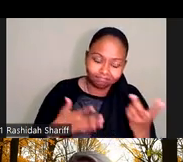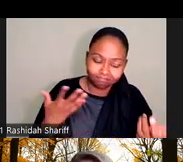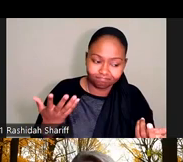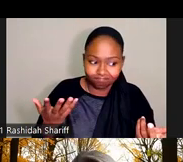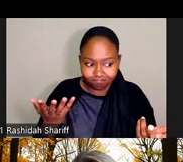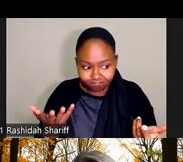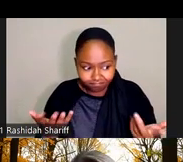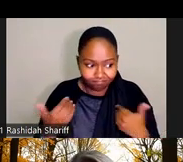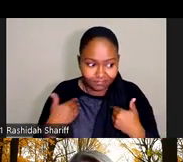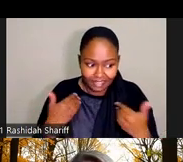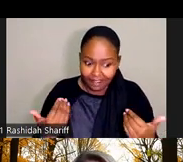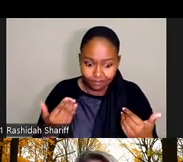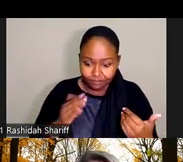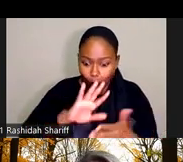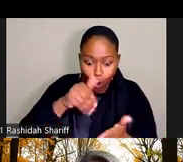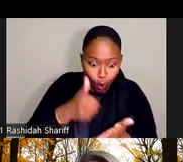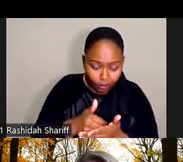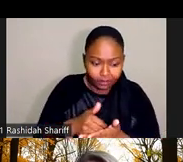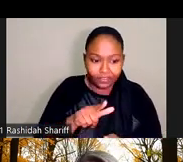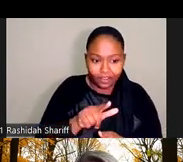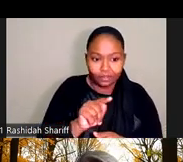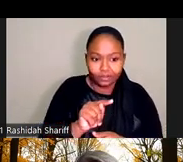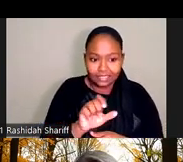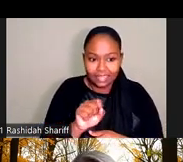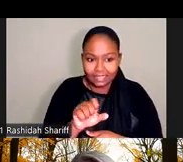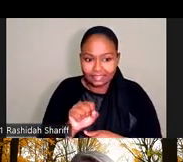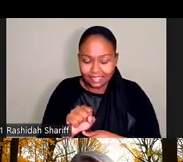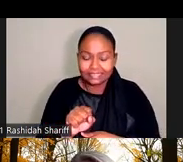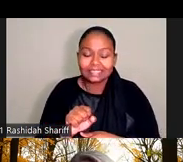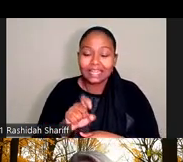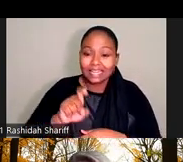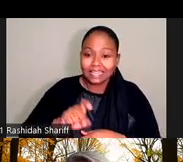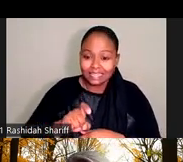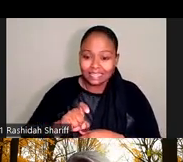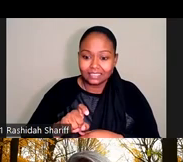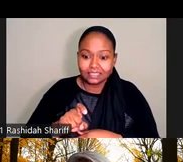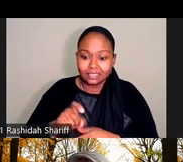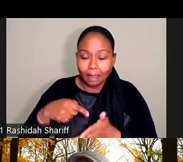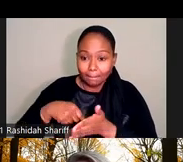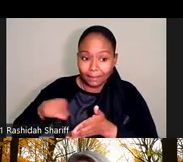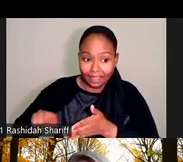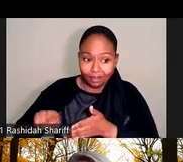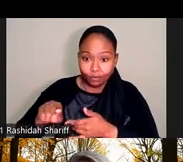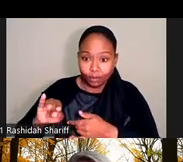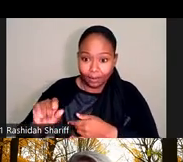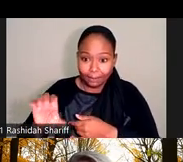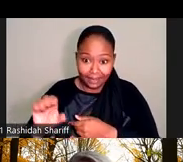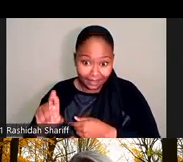have all of their LTSS needs financed by Medi-Cal. So we're trying to think of ways to